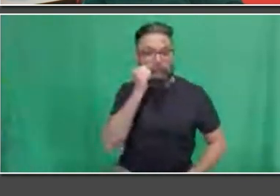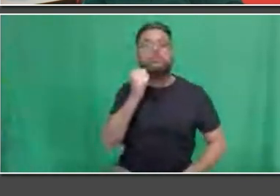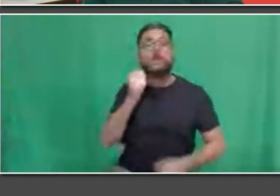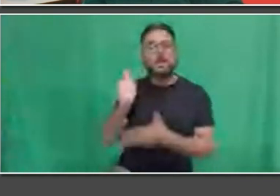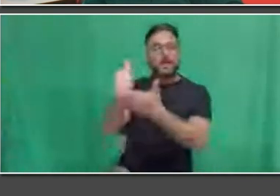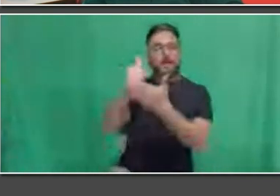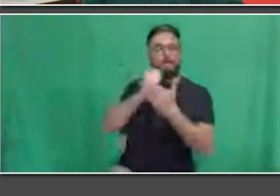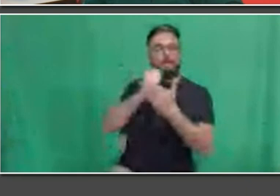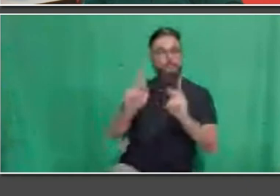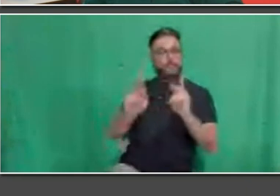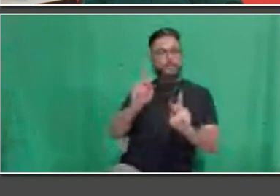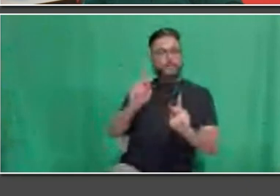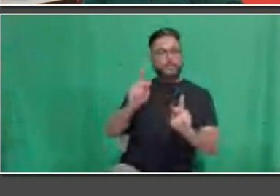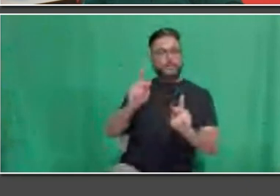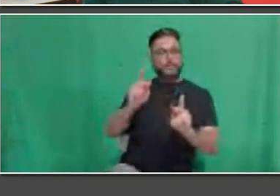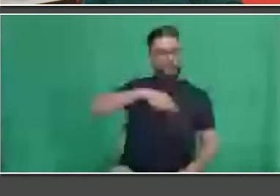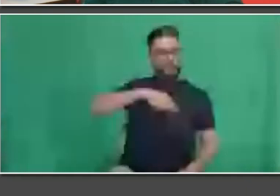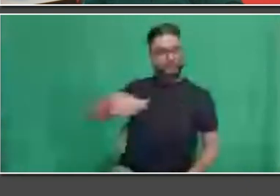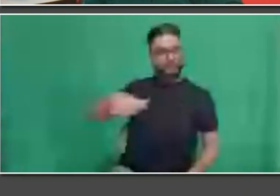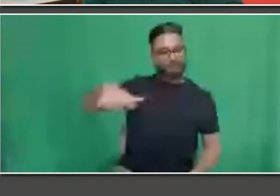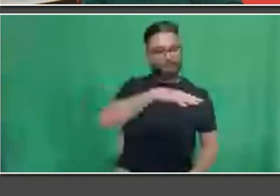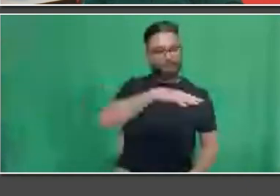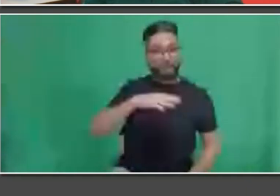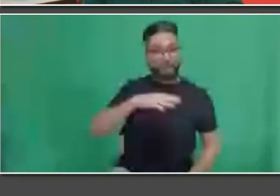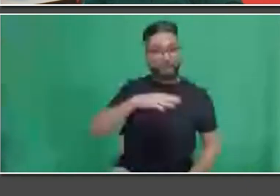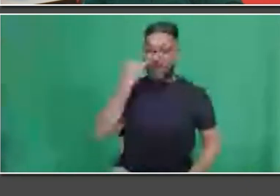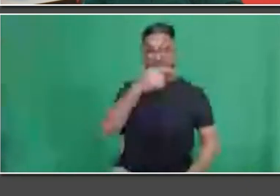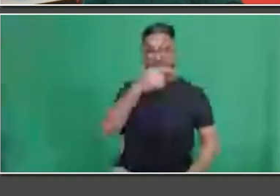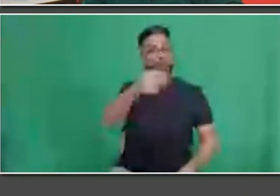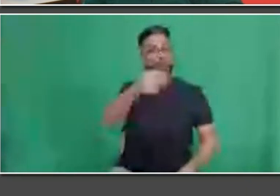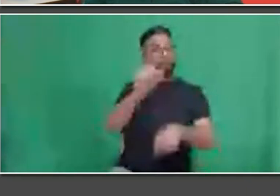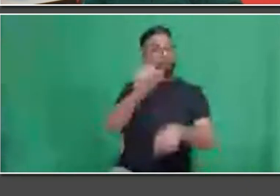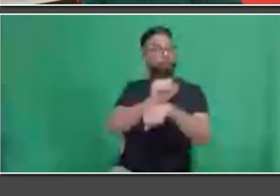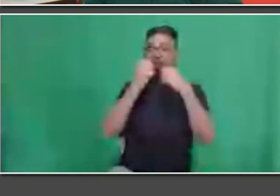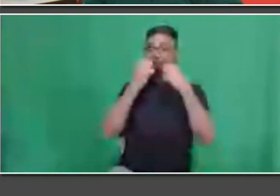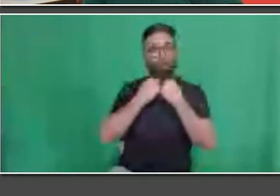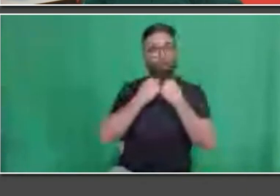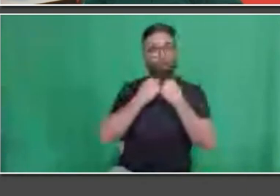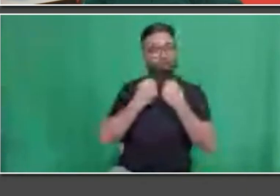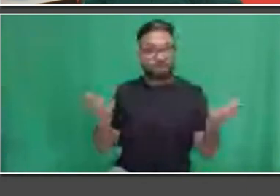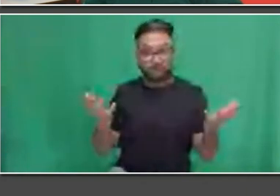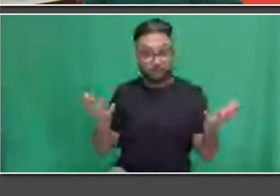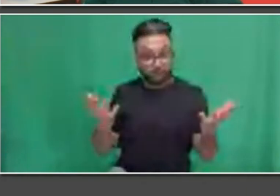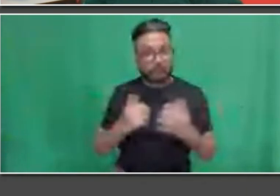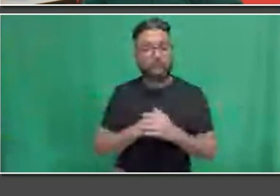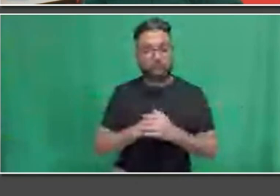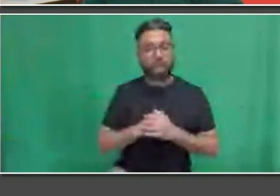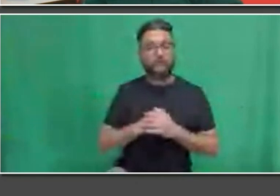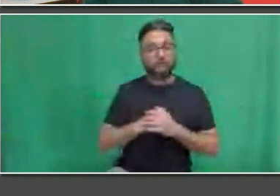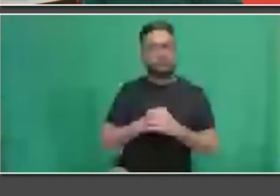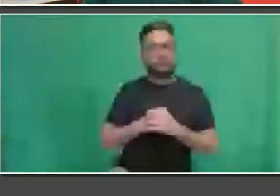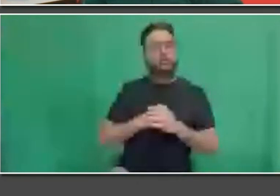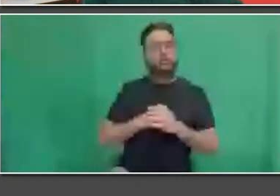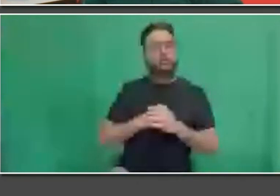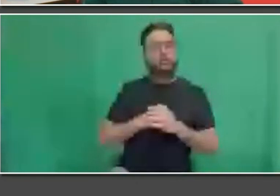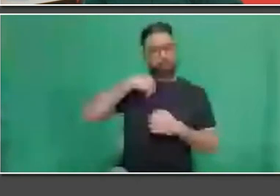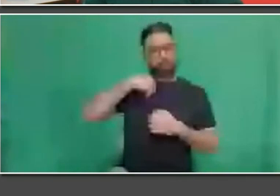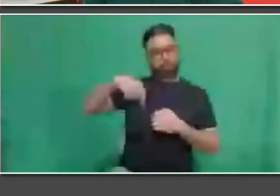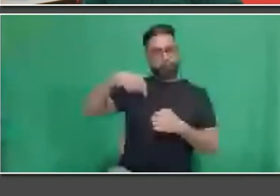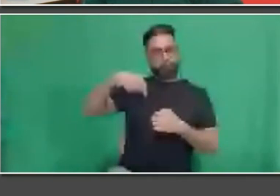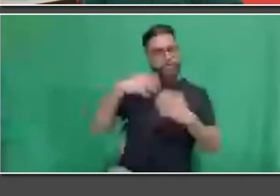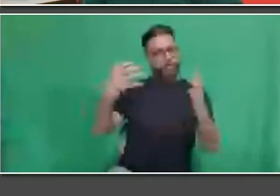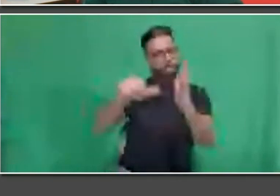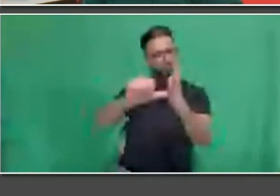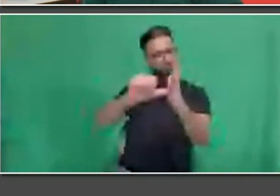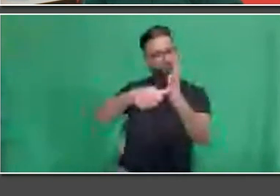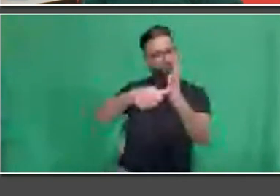today. I want to tell you all the amazing opportunities that there are for talented people like you, not just in our division, which is the